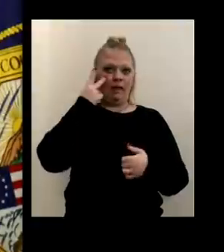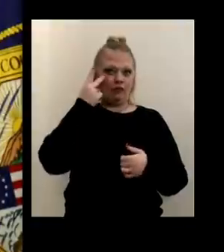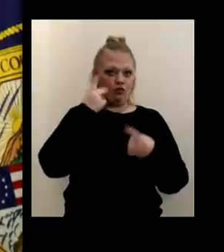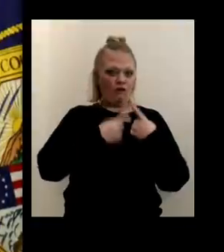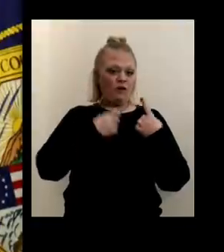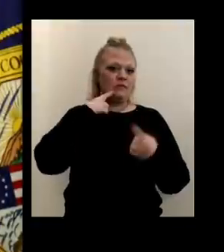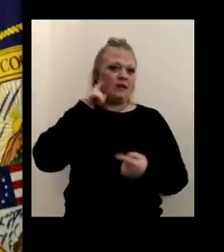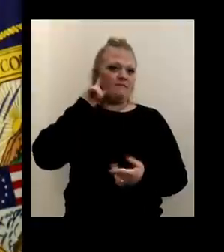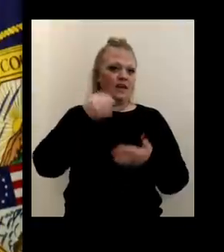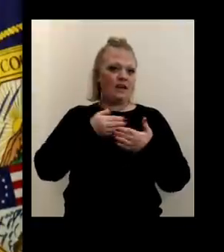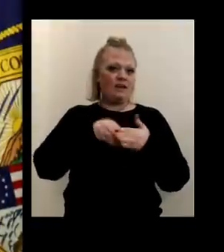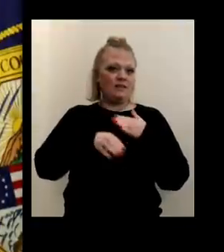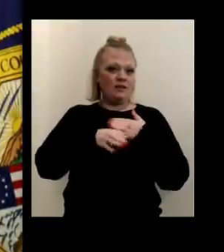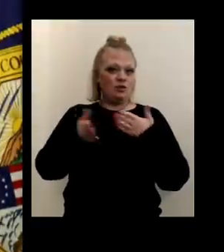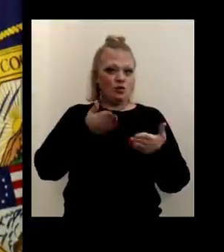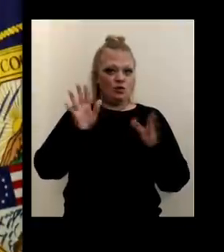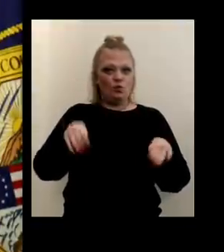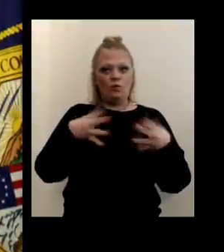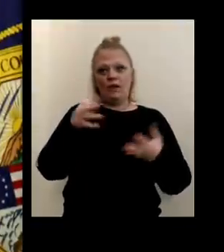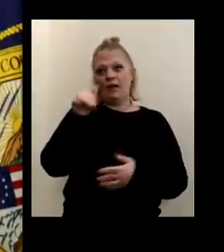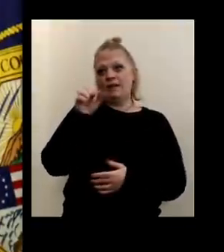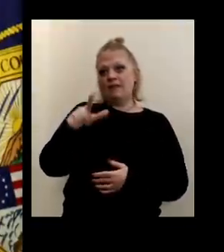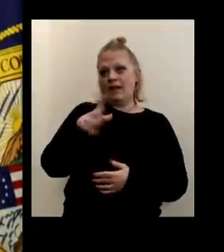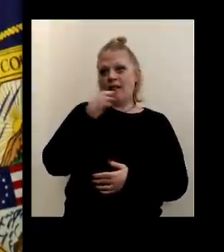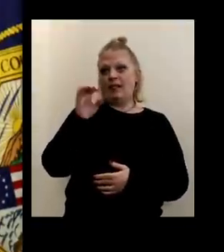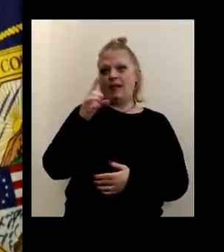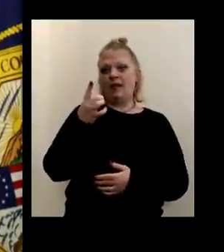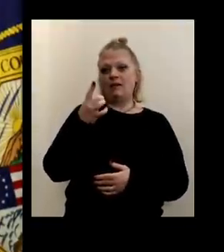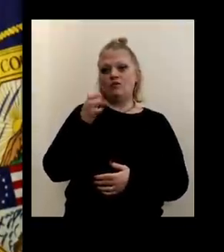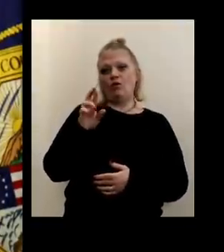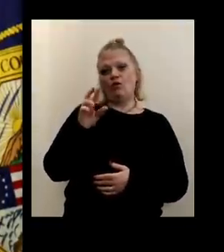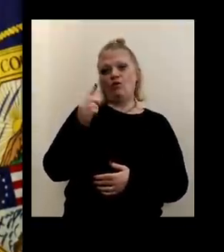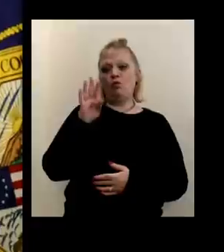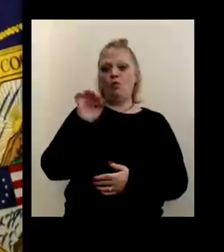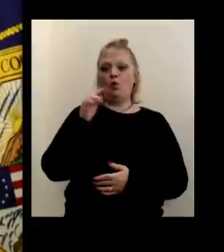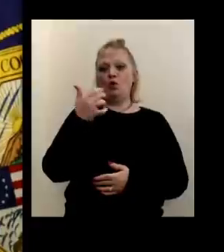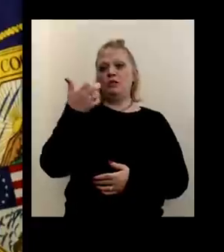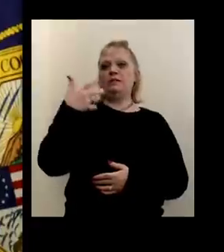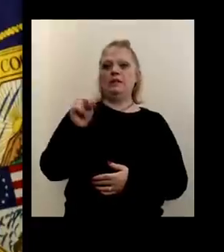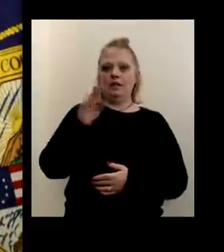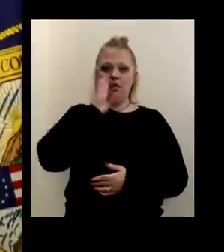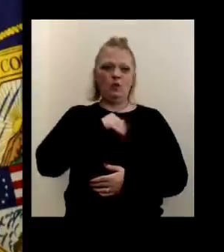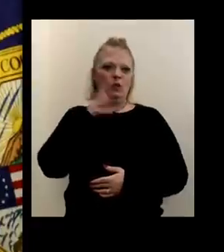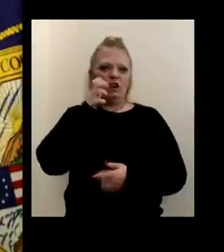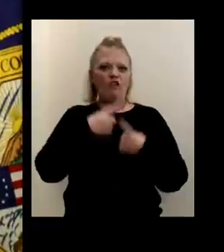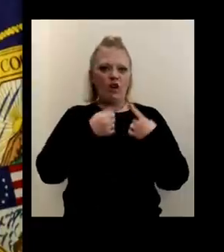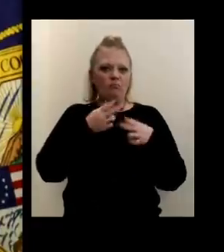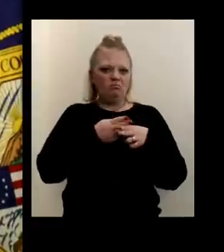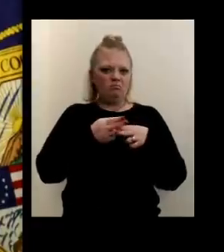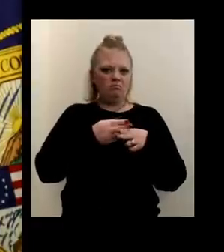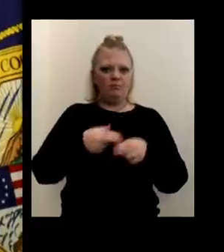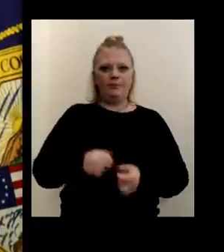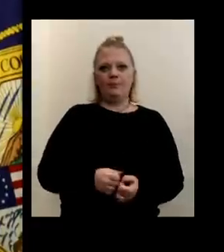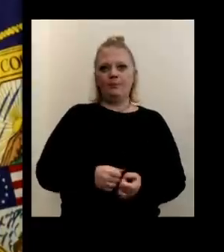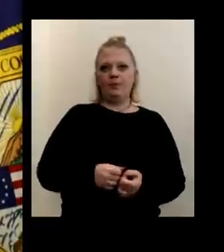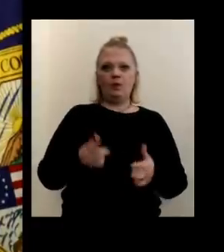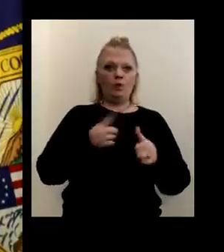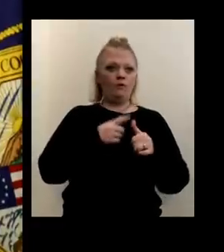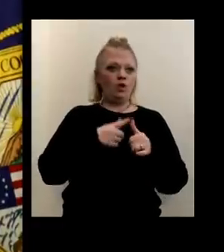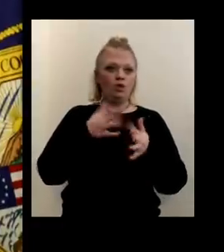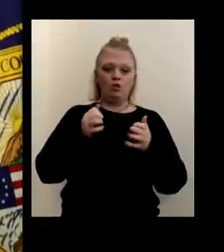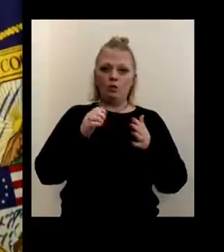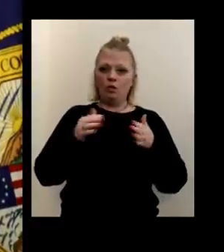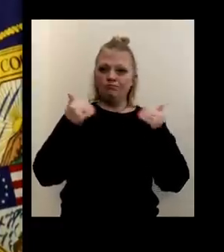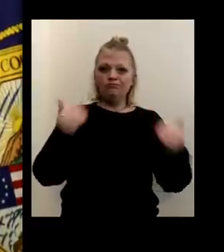from Deaf Access Services. We'll be providing the American Sign Language and Dr. Gail Burstein, who we'll be hearing from shortly. I want to first move right